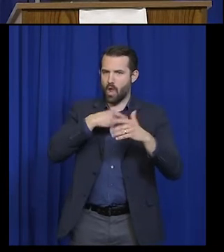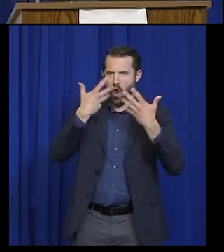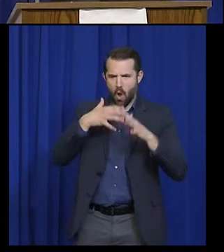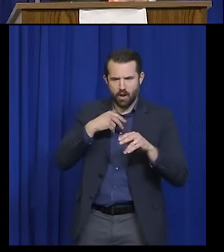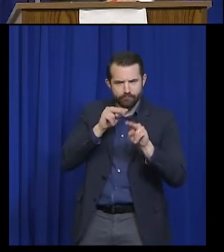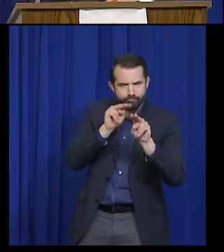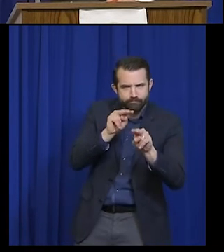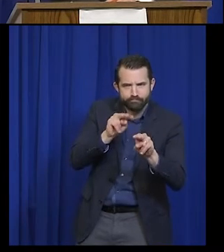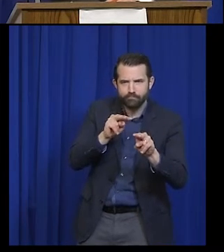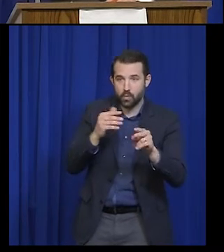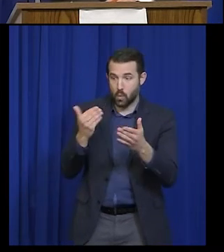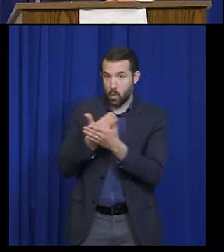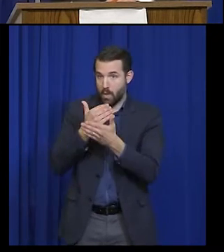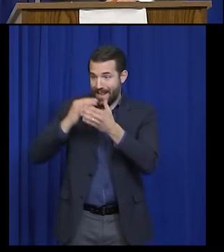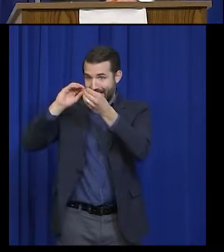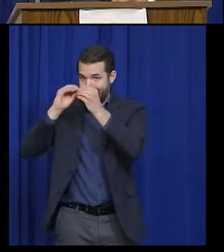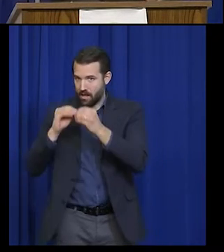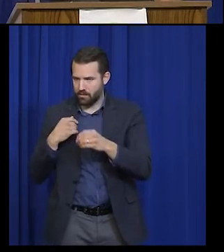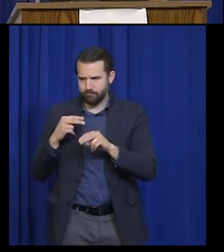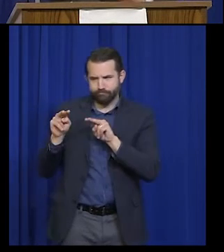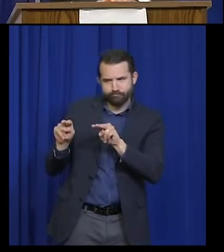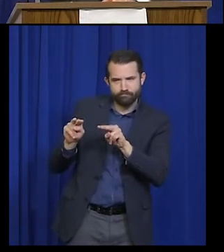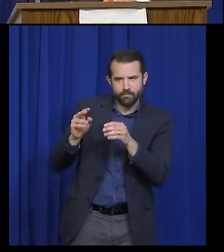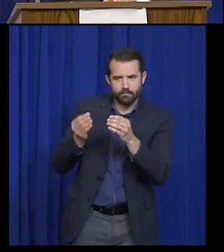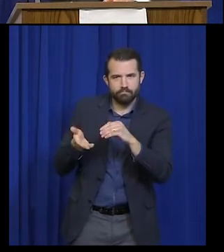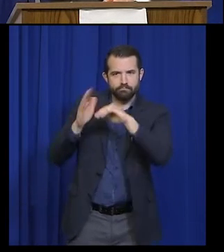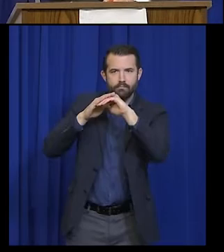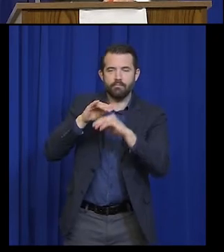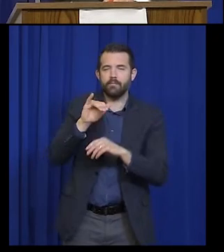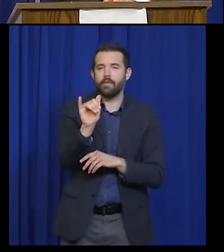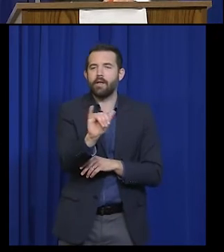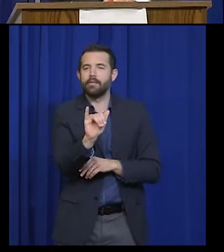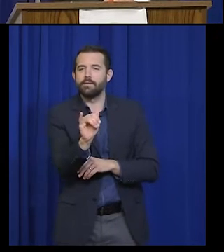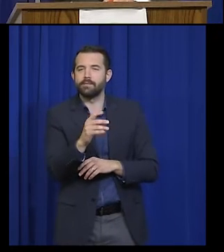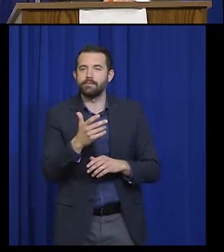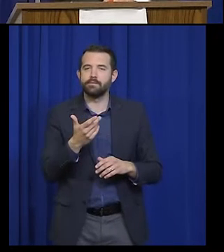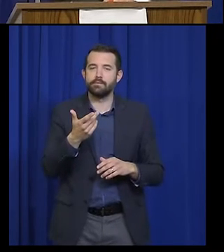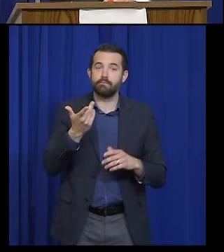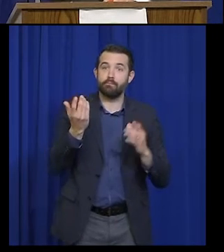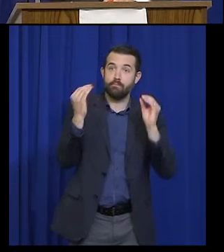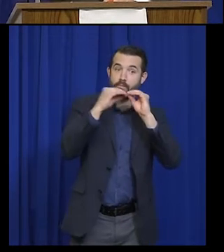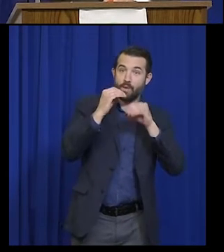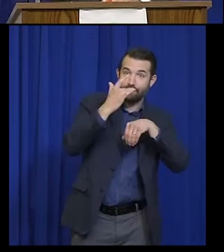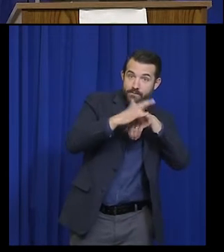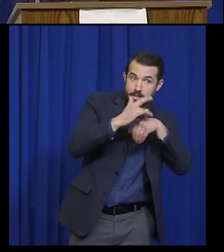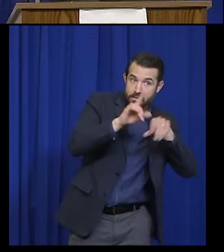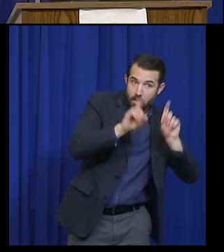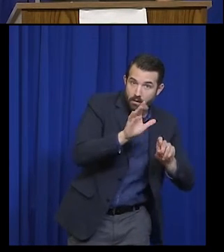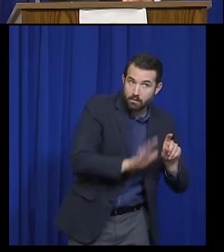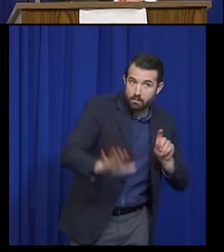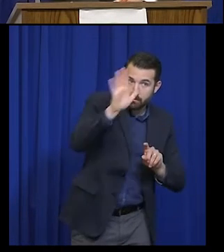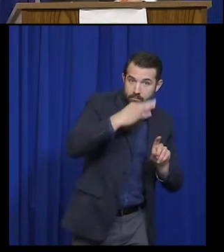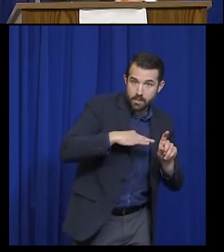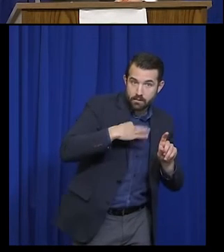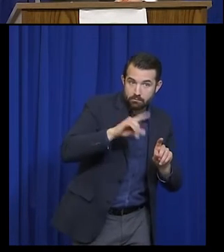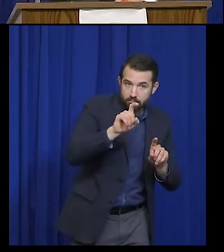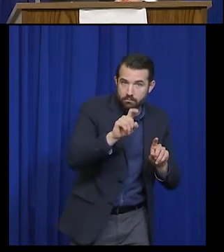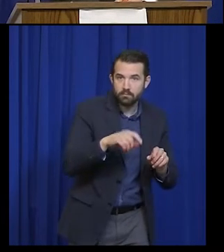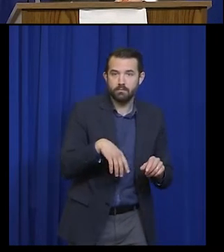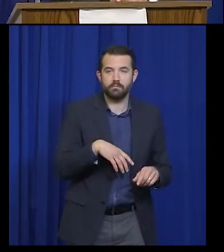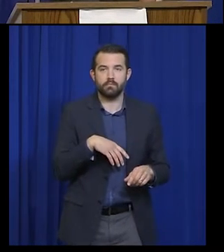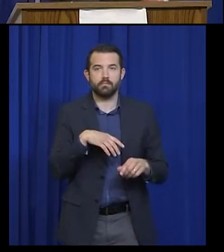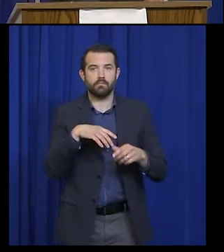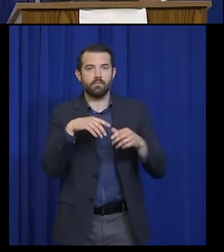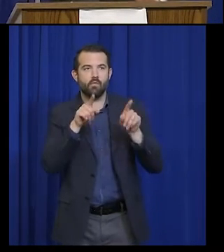And there are things that we've talked about for several weeks now, like expanding our ability to test across the state. The second is to expand